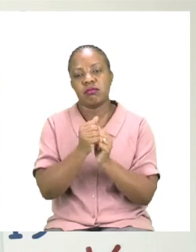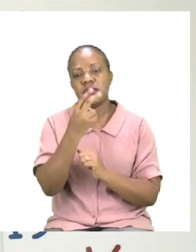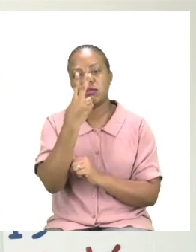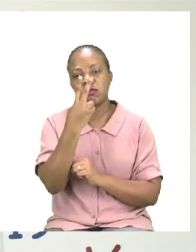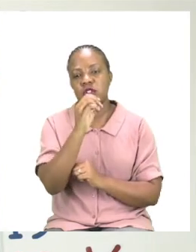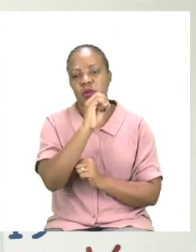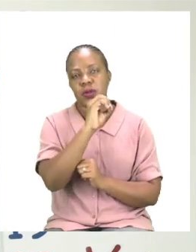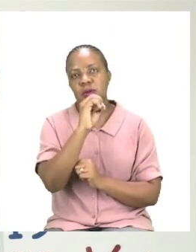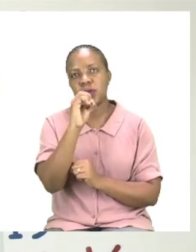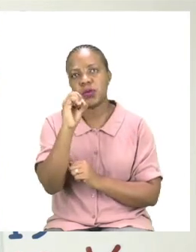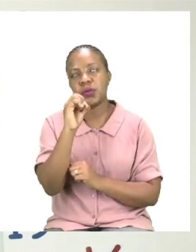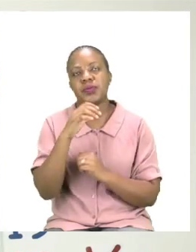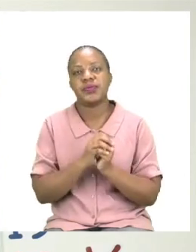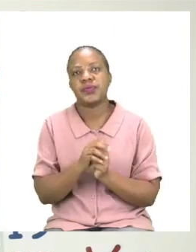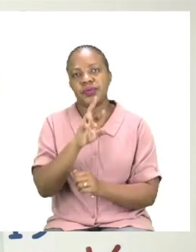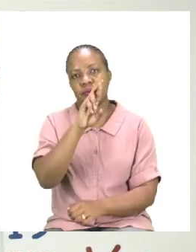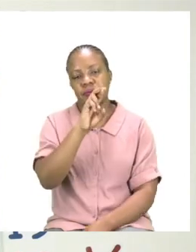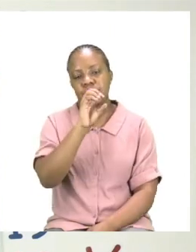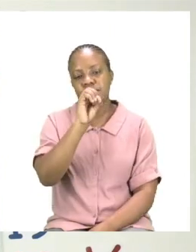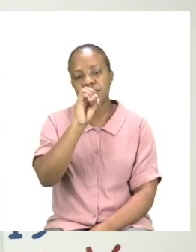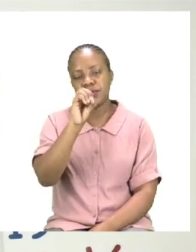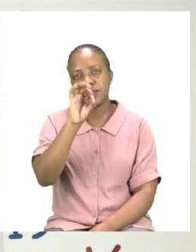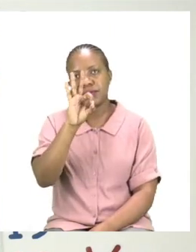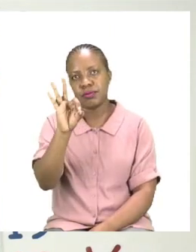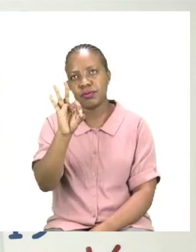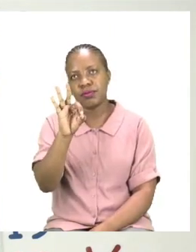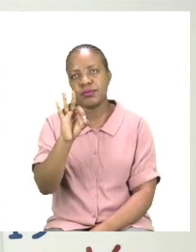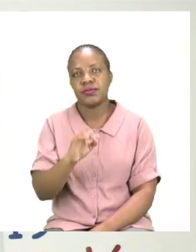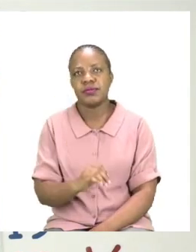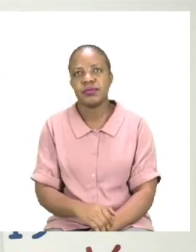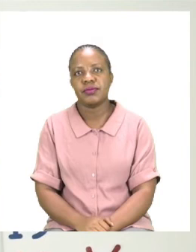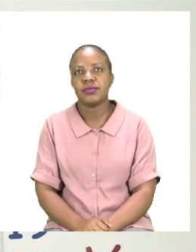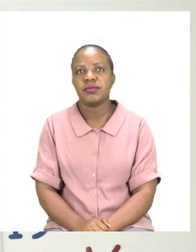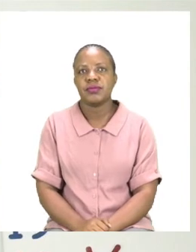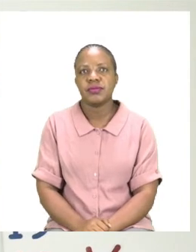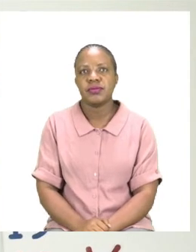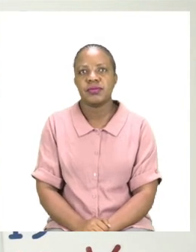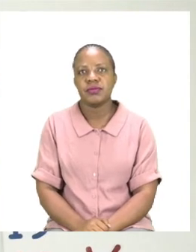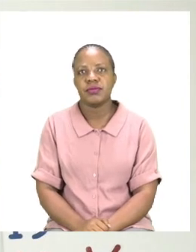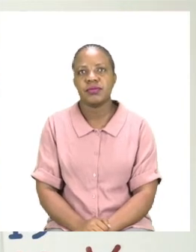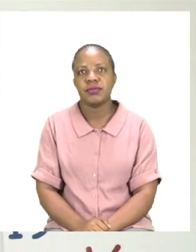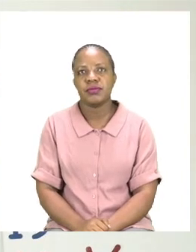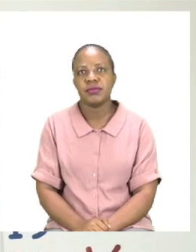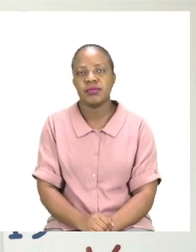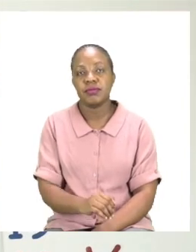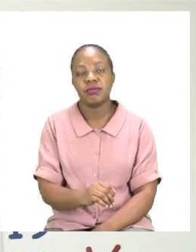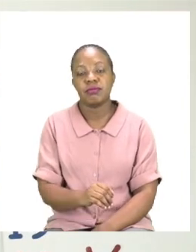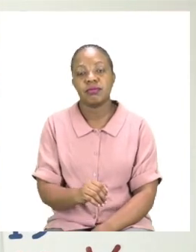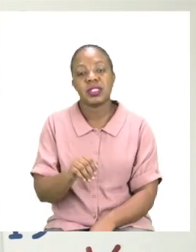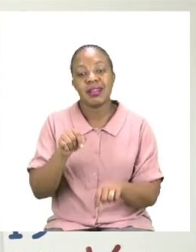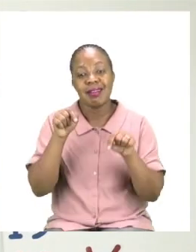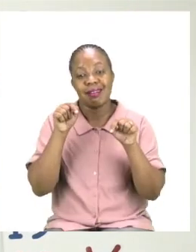because of the OOO sound. Another word that we are using these days is ZOOM.